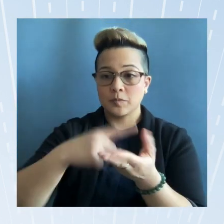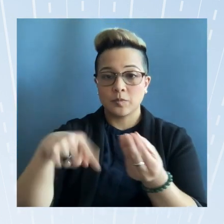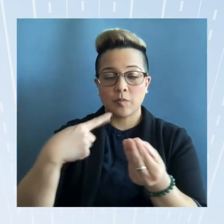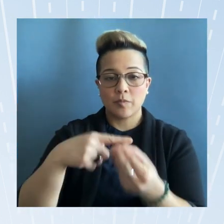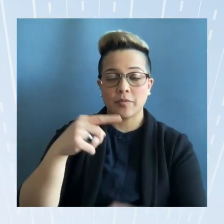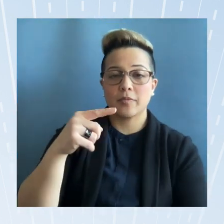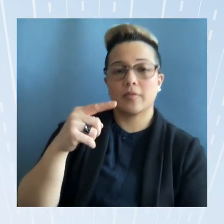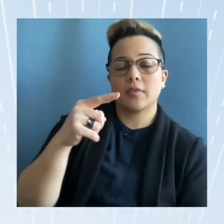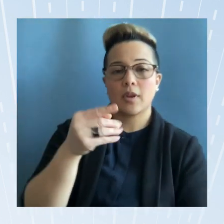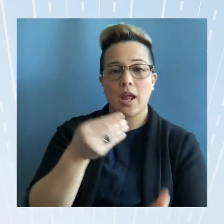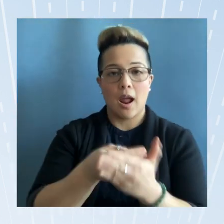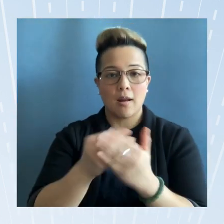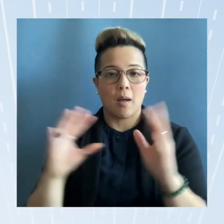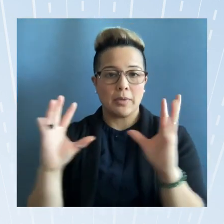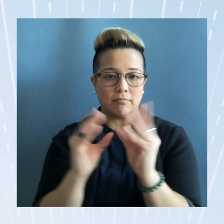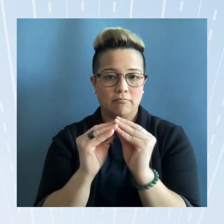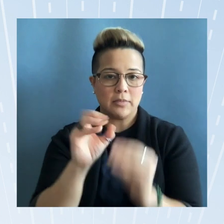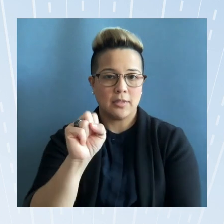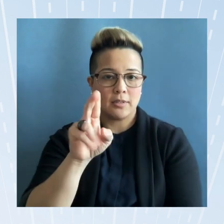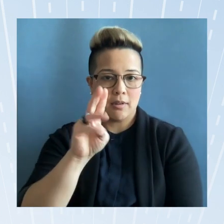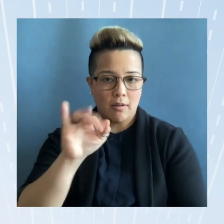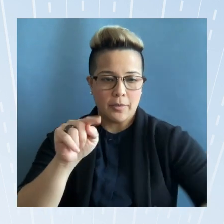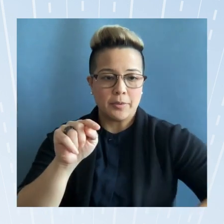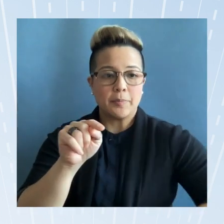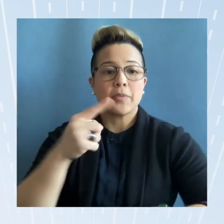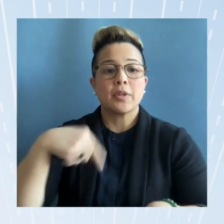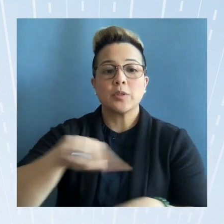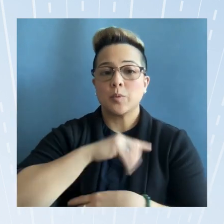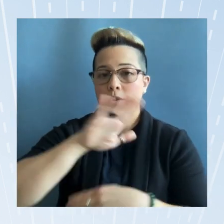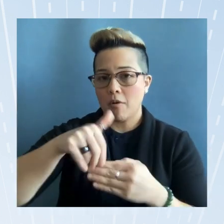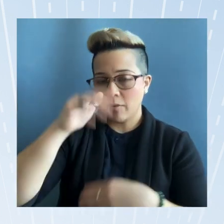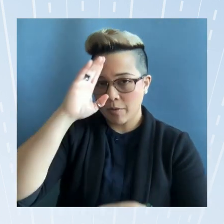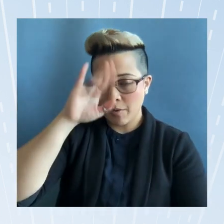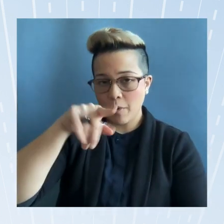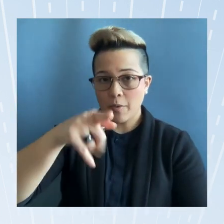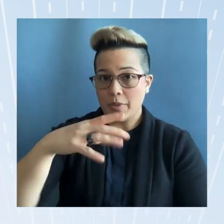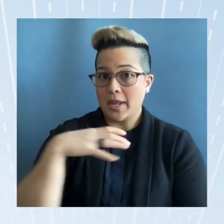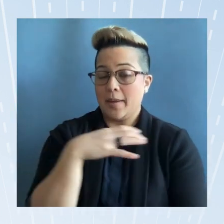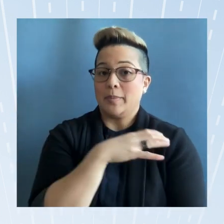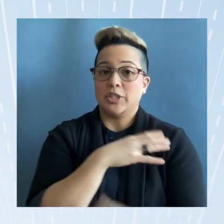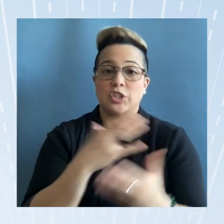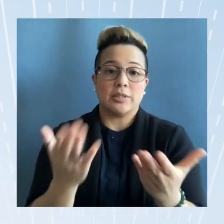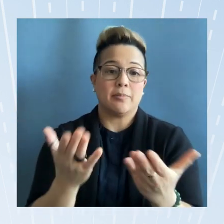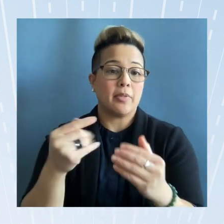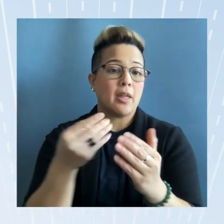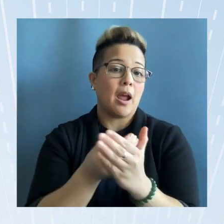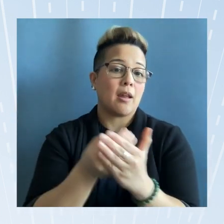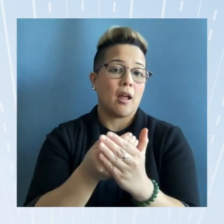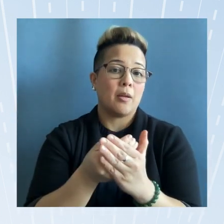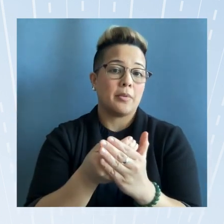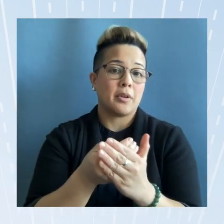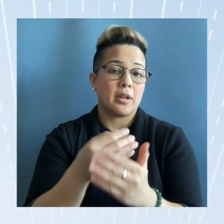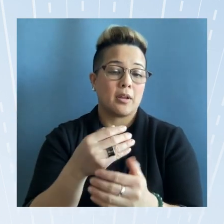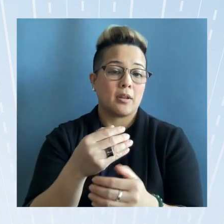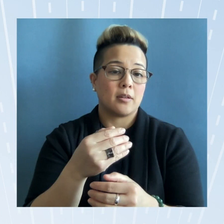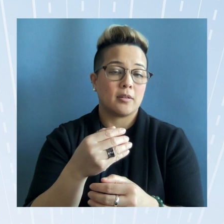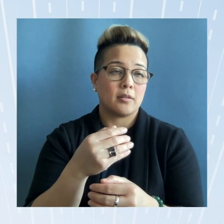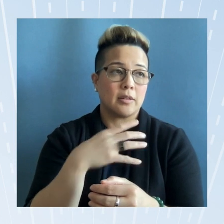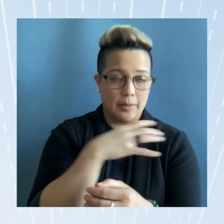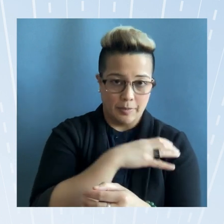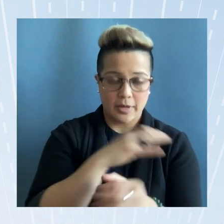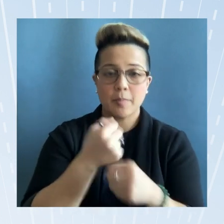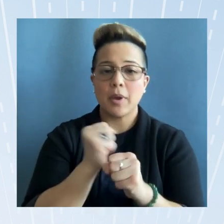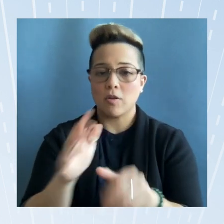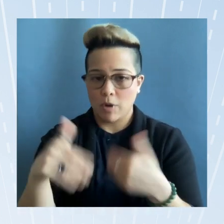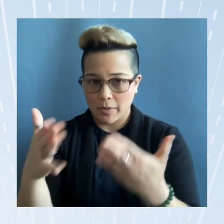we as you all know the commission um the economic committee equity committee made a recommendation for